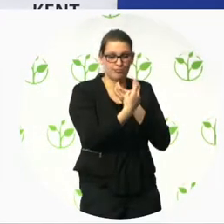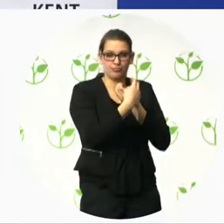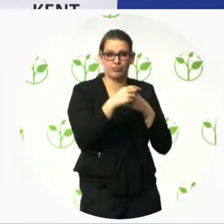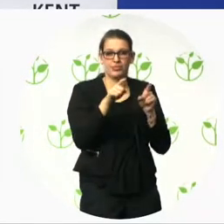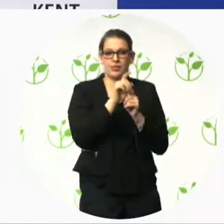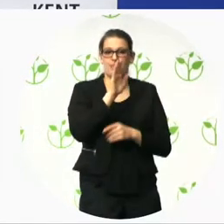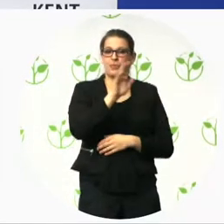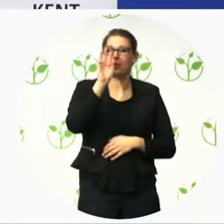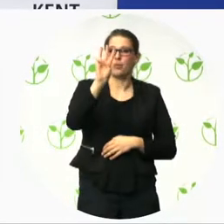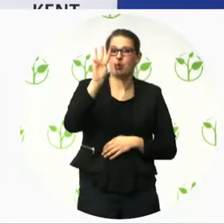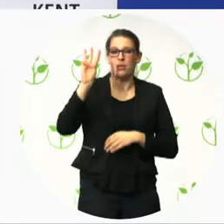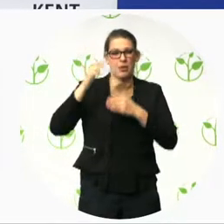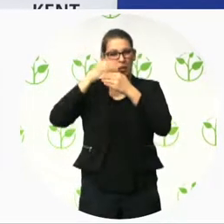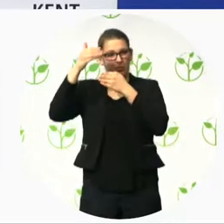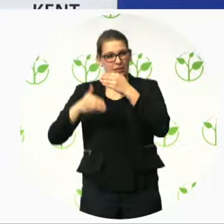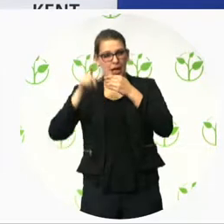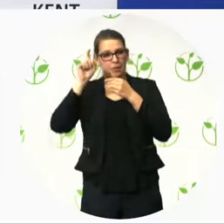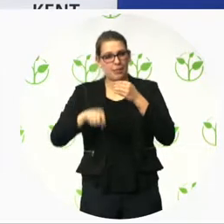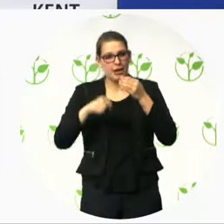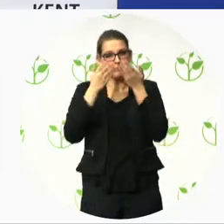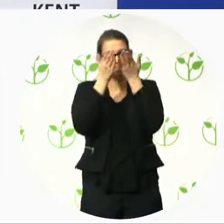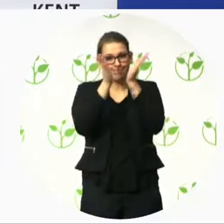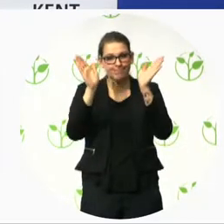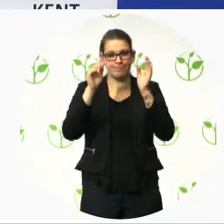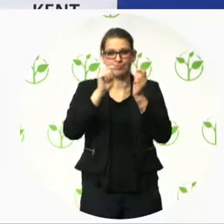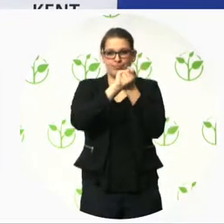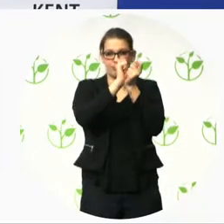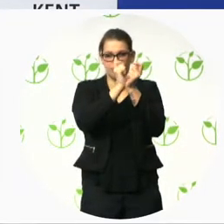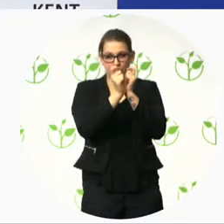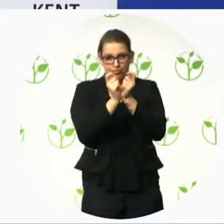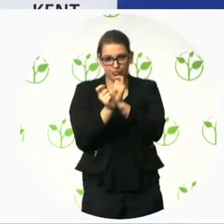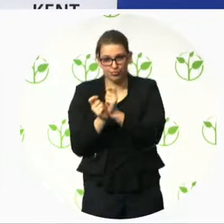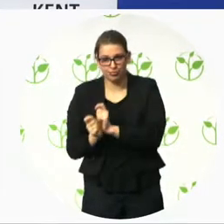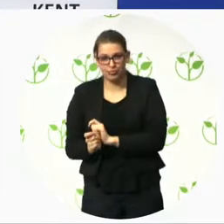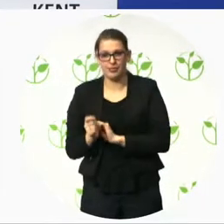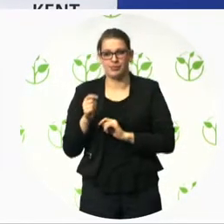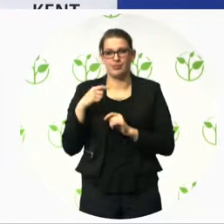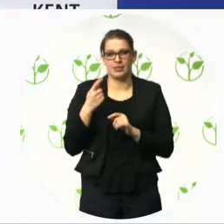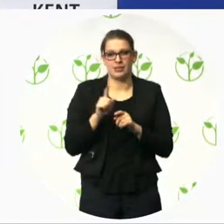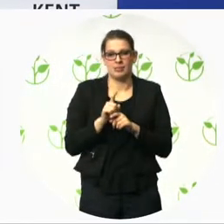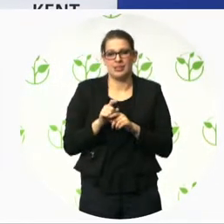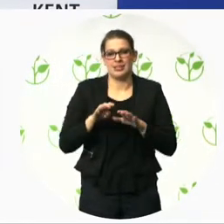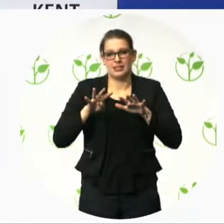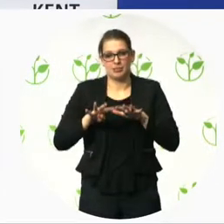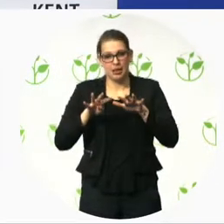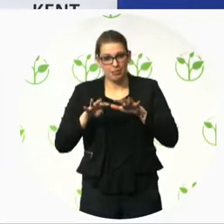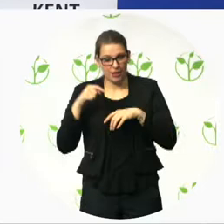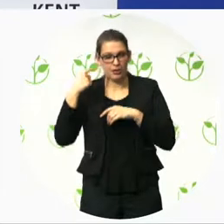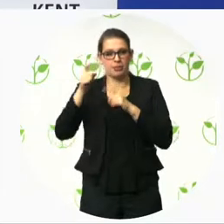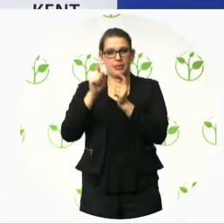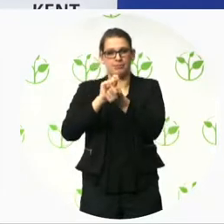2020, and all mobile applications of the public sector by June 2021.